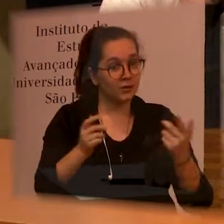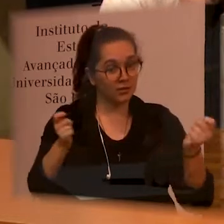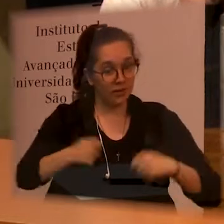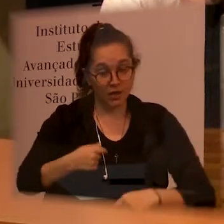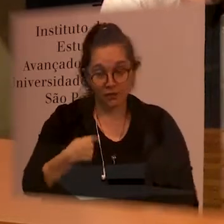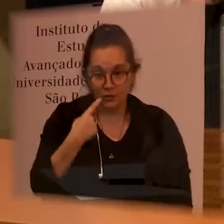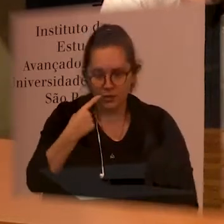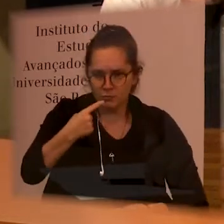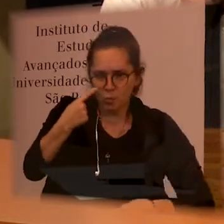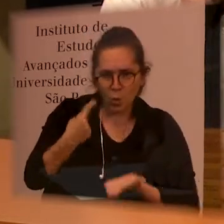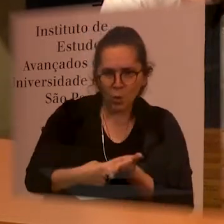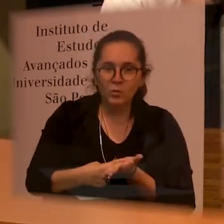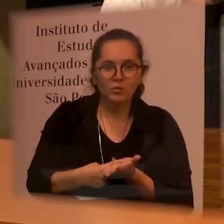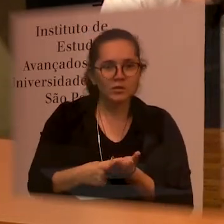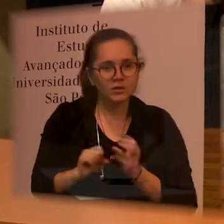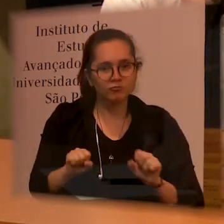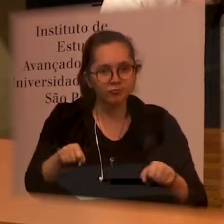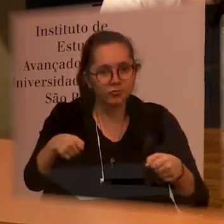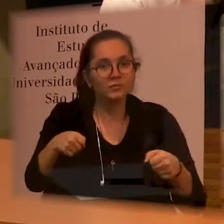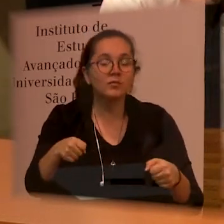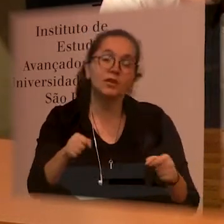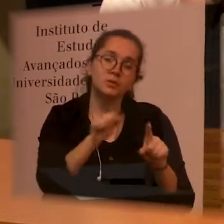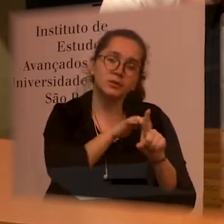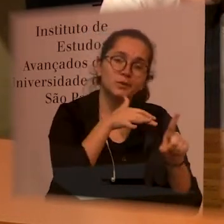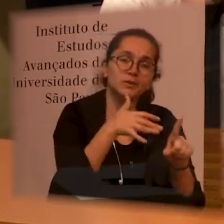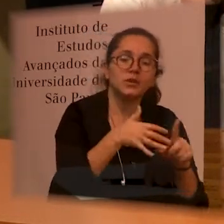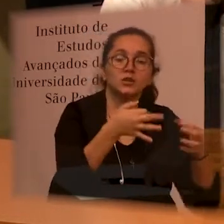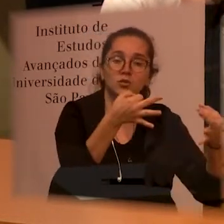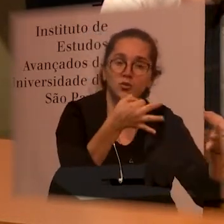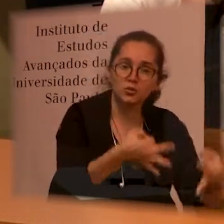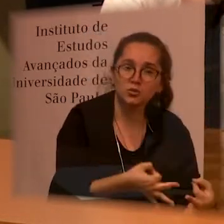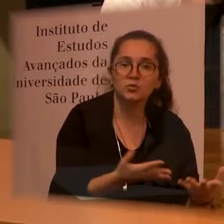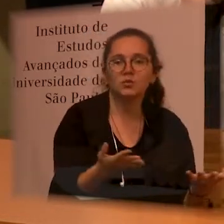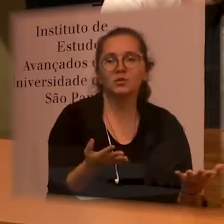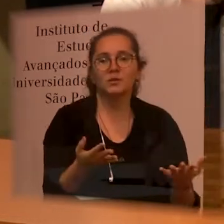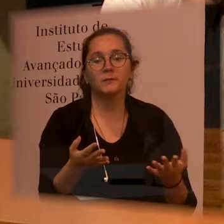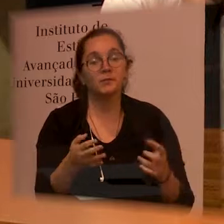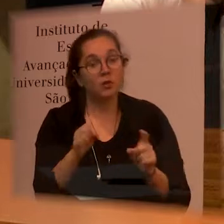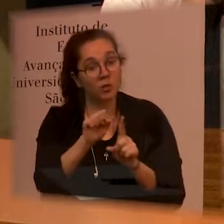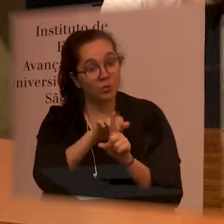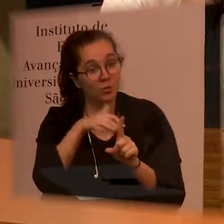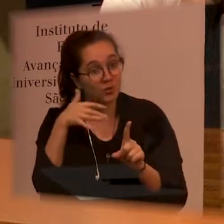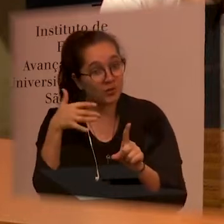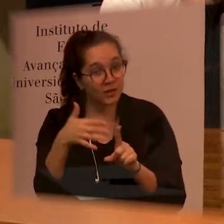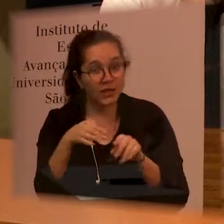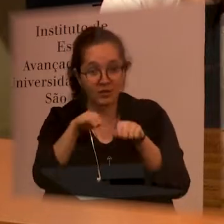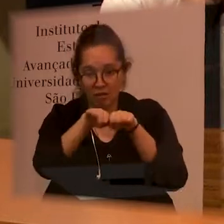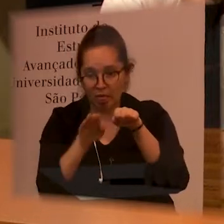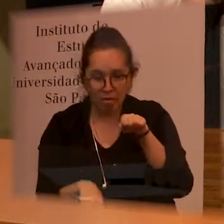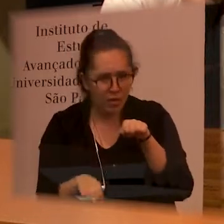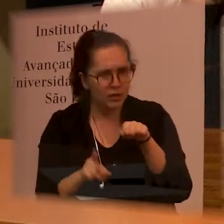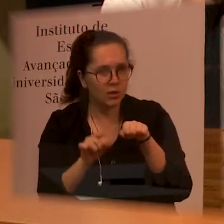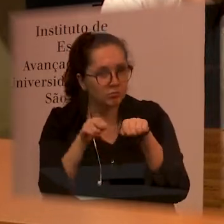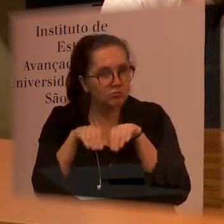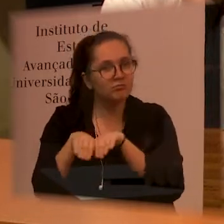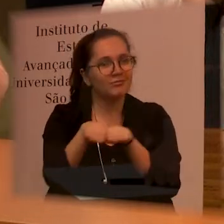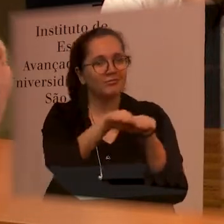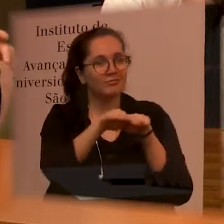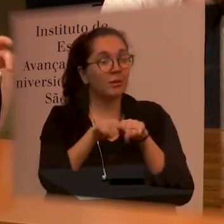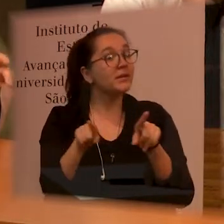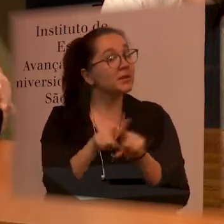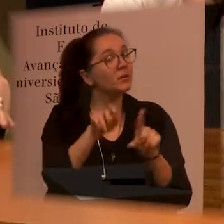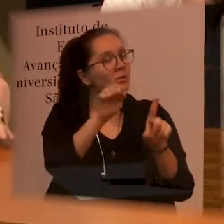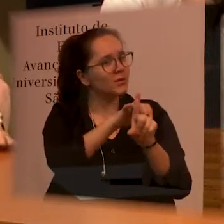perform and consolidate our commitment with a society with less inequities but